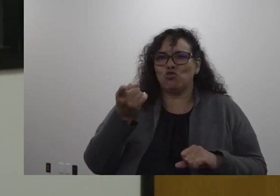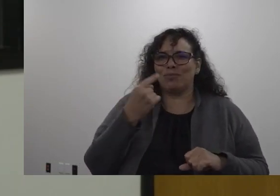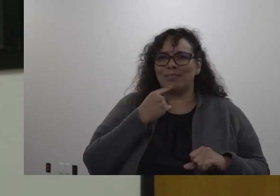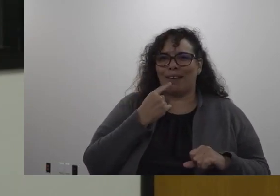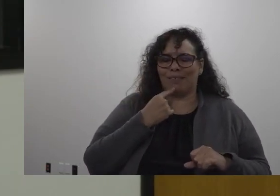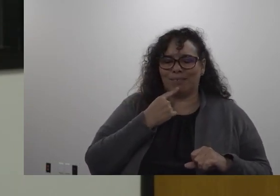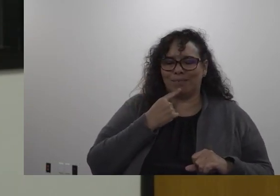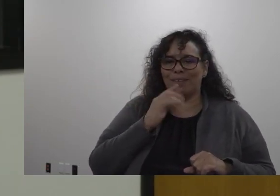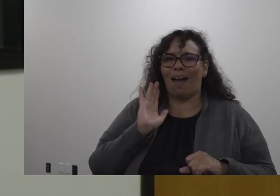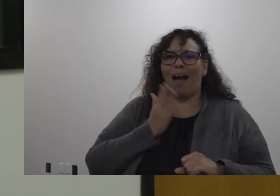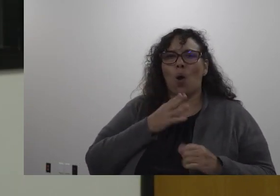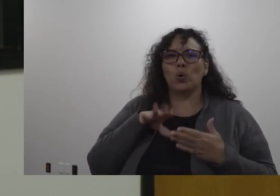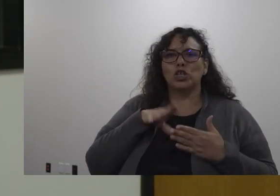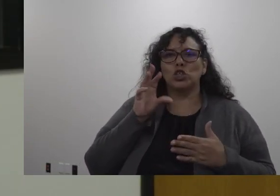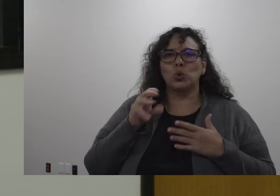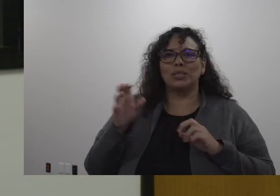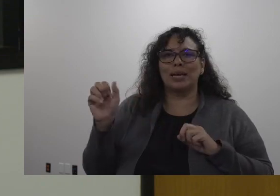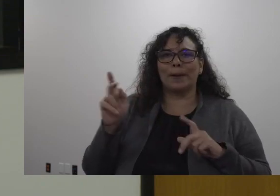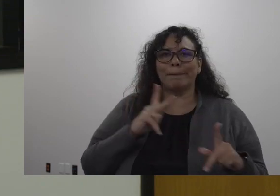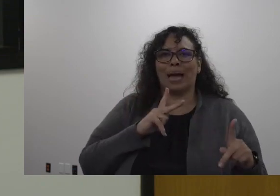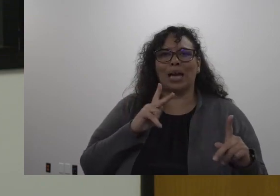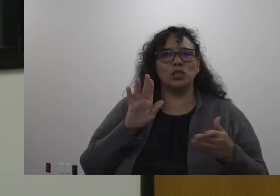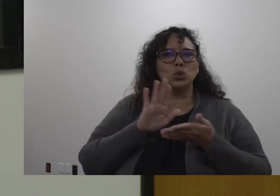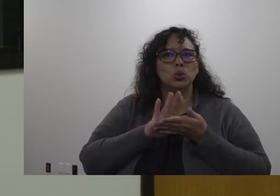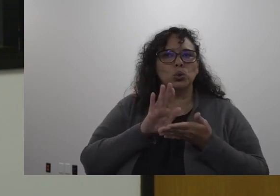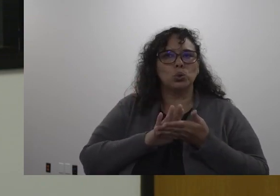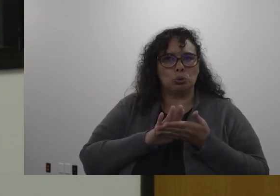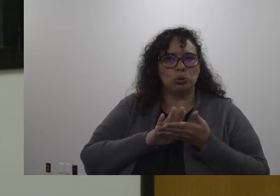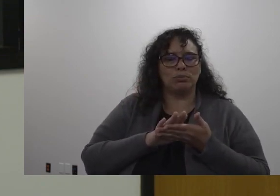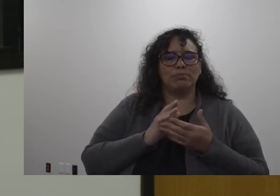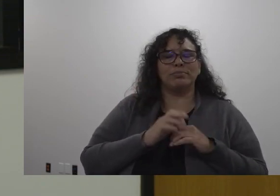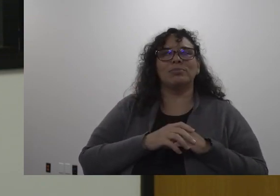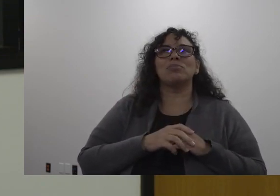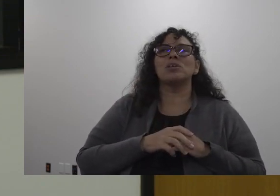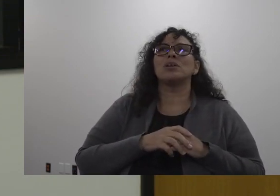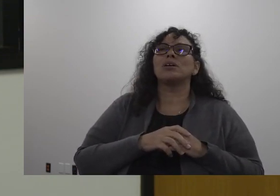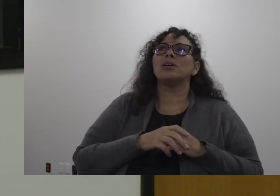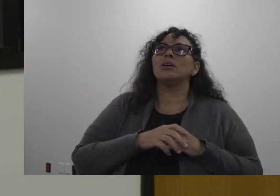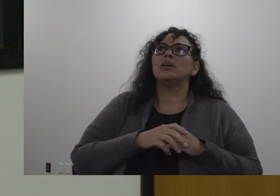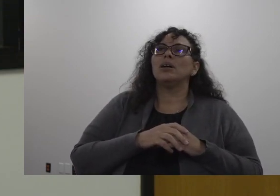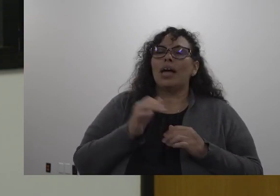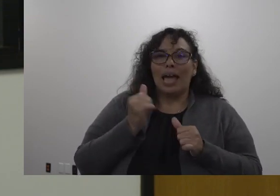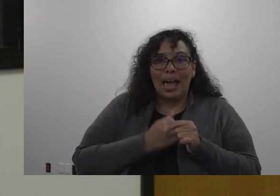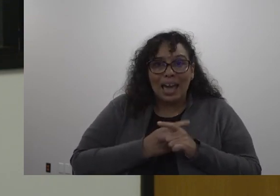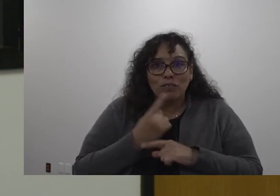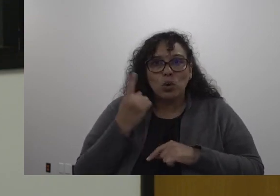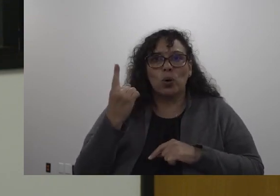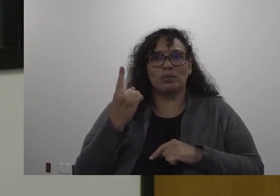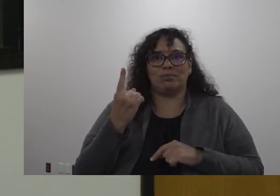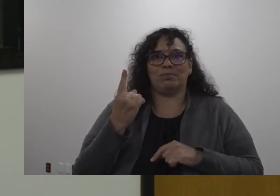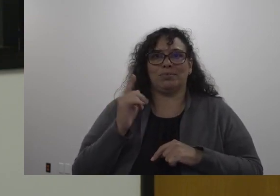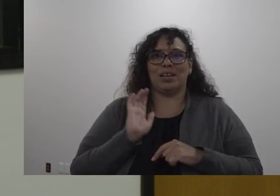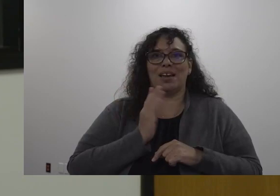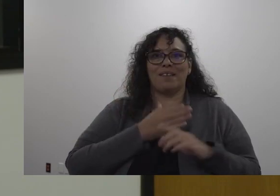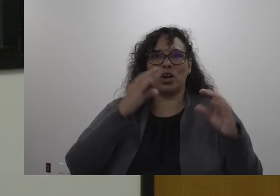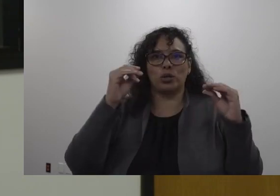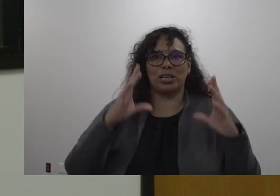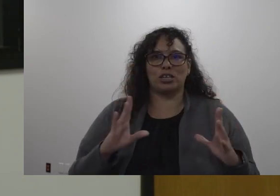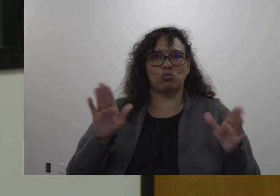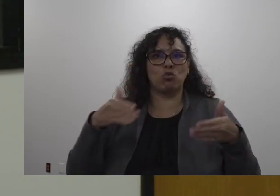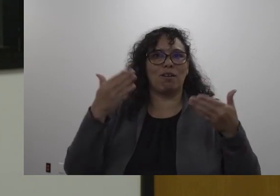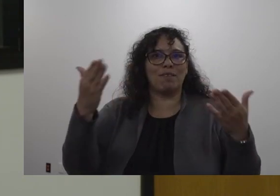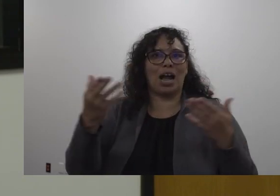our students come back to school or come to the opening of school every one of our teachers has been provided a set of